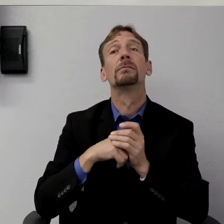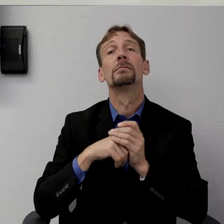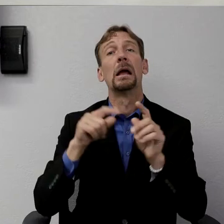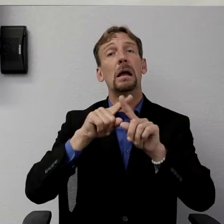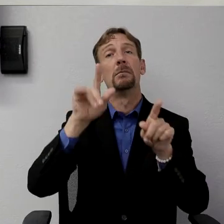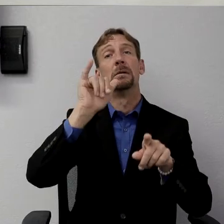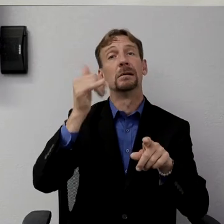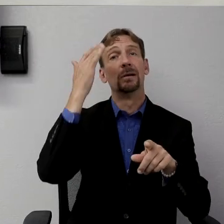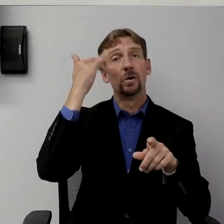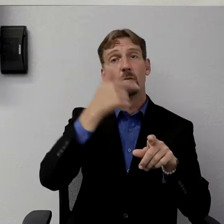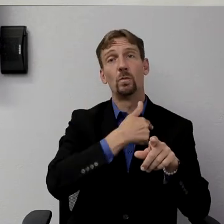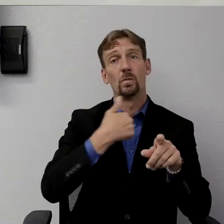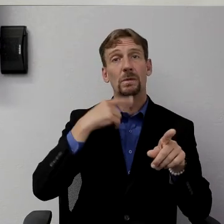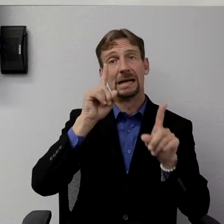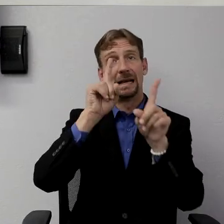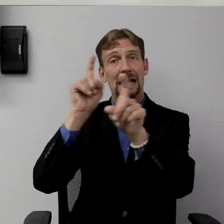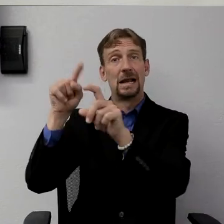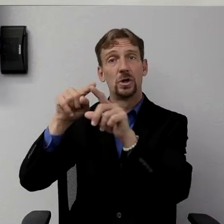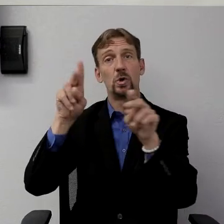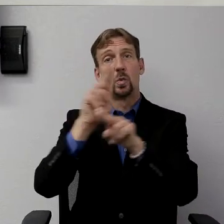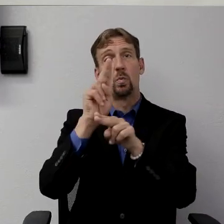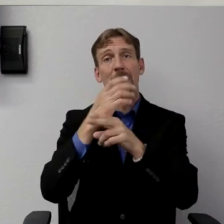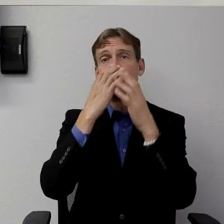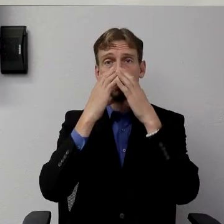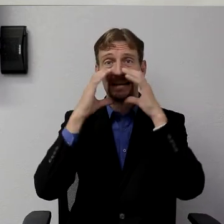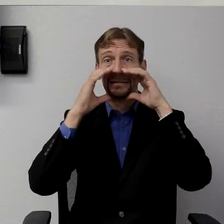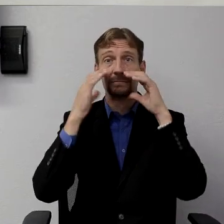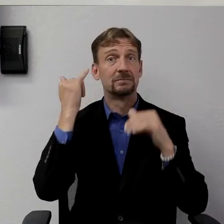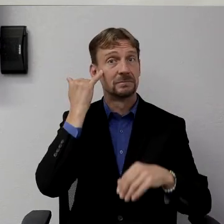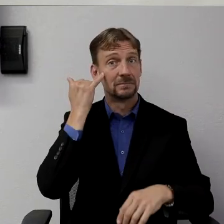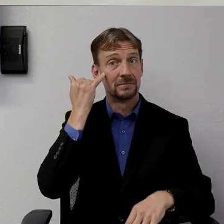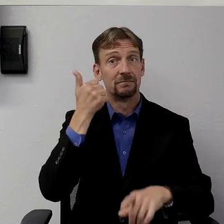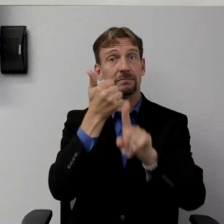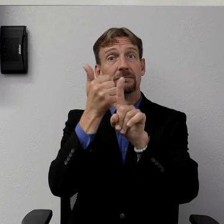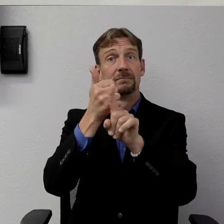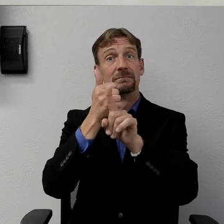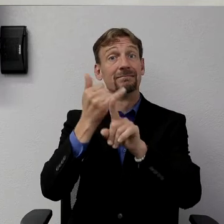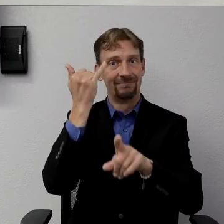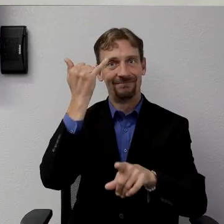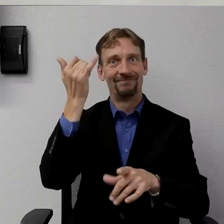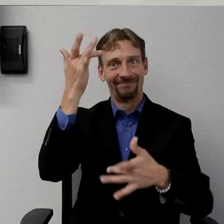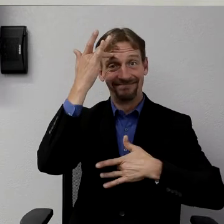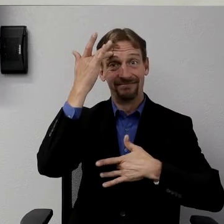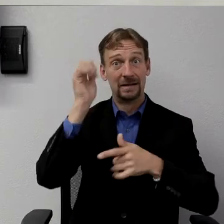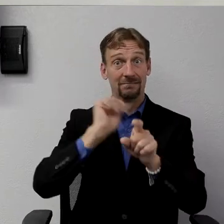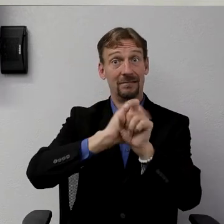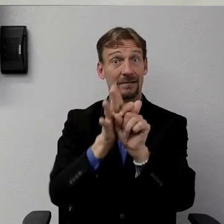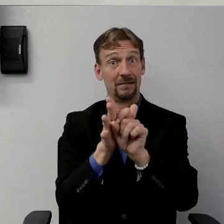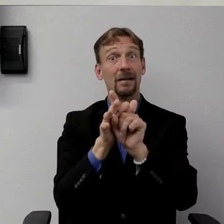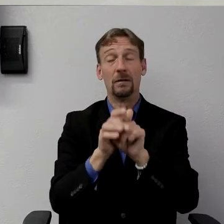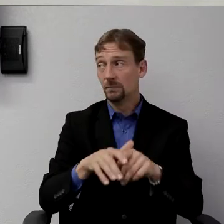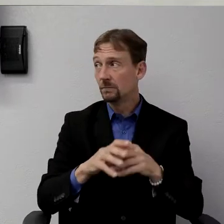to wear a mask just in case they are infected but are asymptomatic. So we will only use